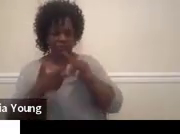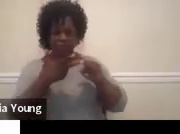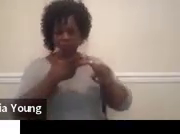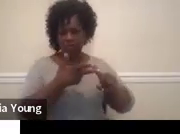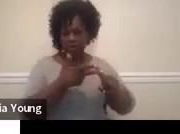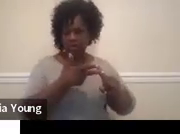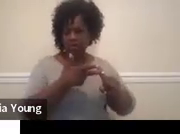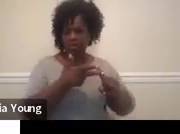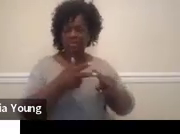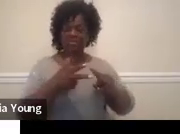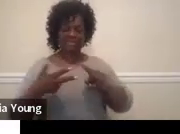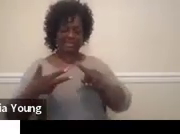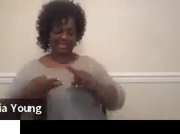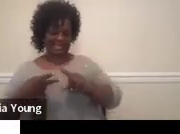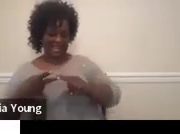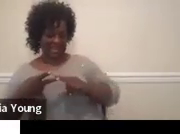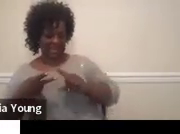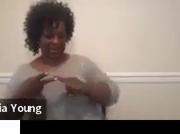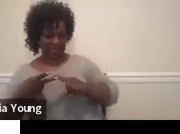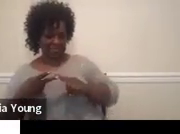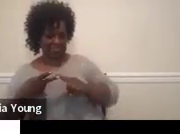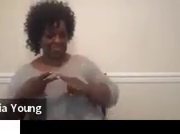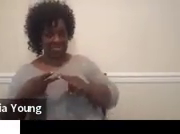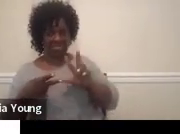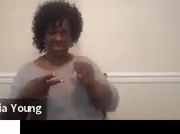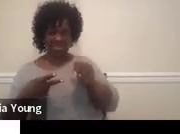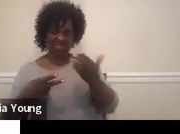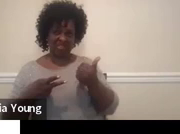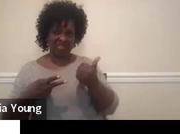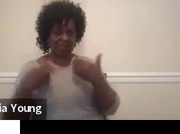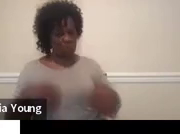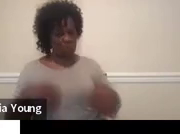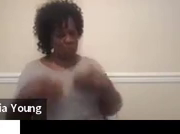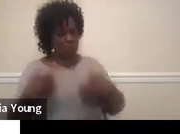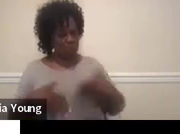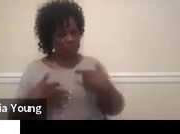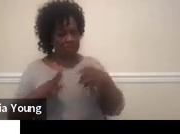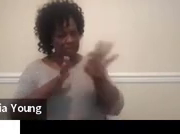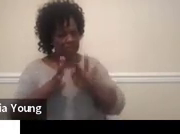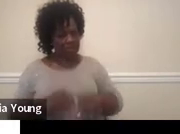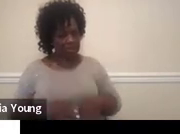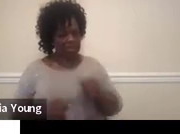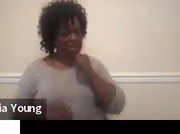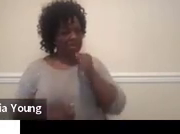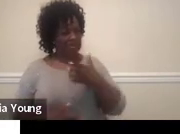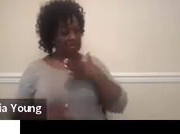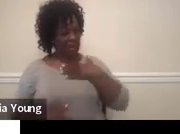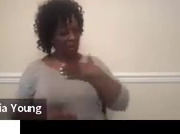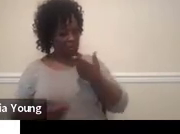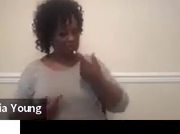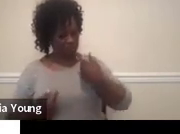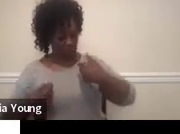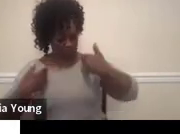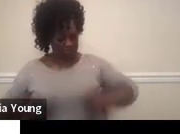well, second of all, 315 items long. Like, that's a lot. So that might not be one that I would want to look at.